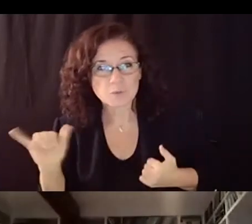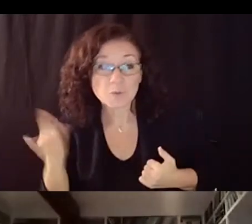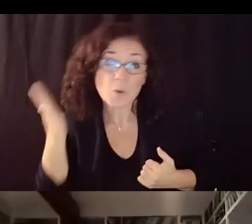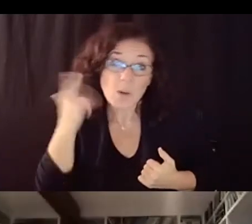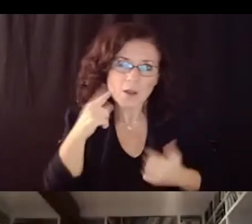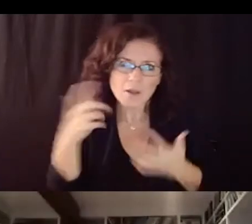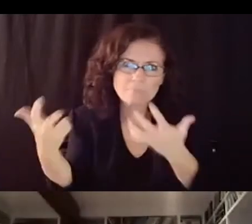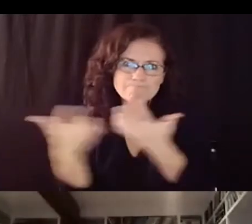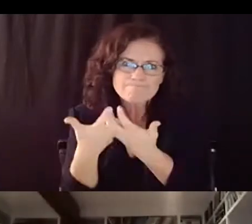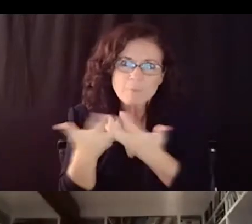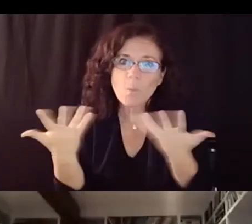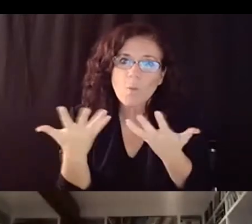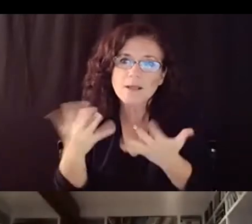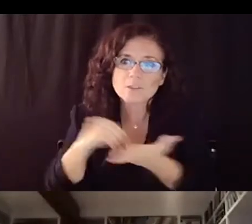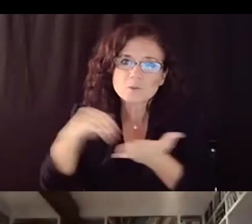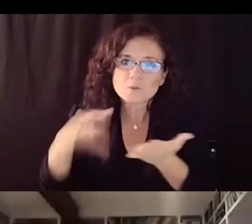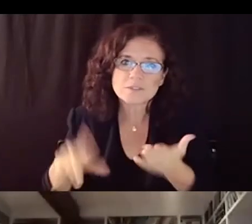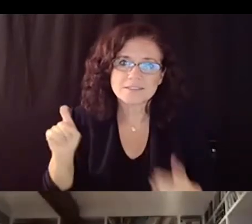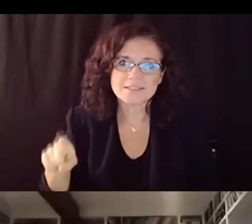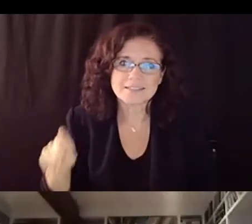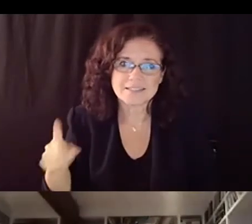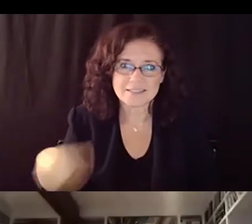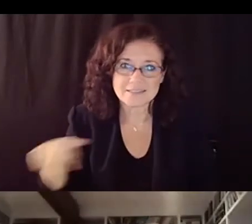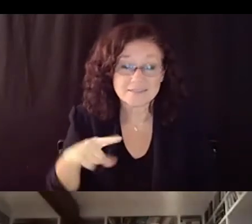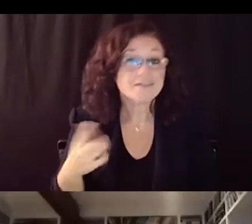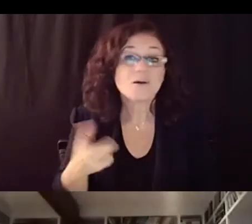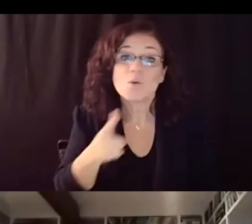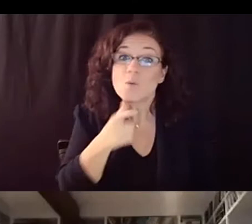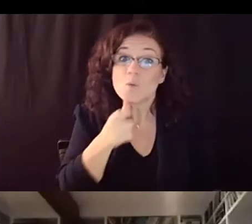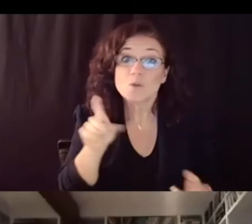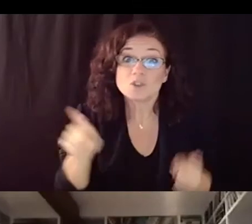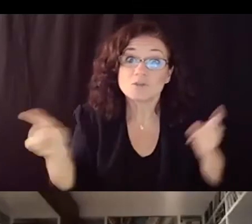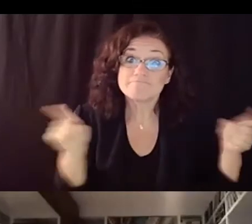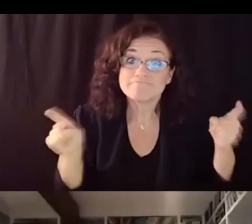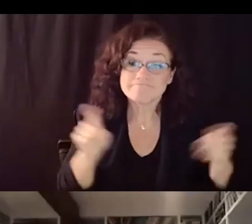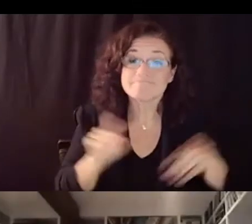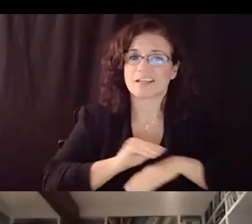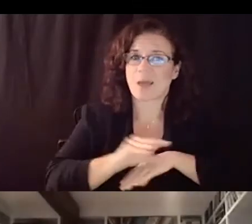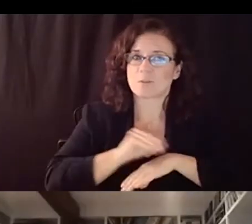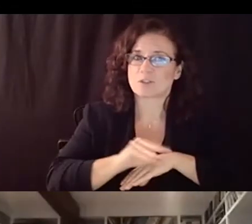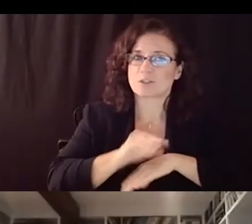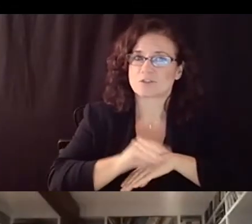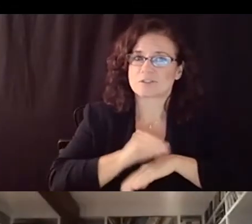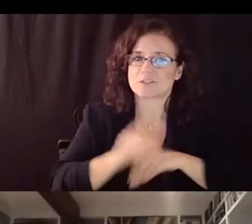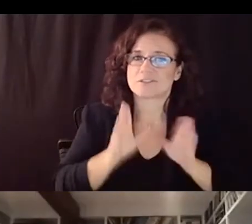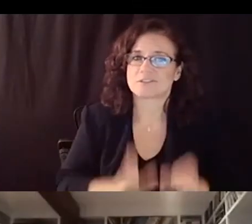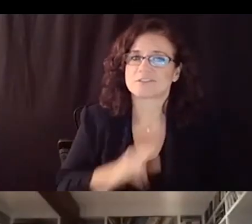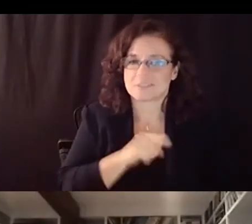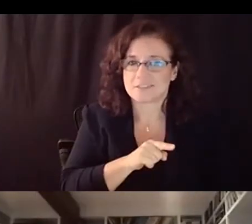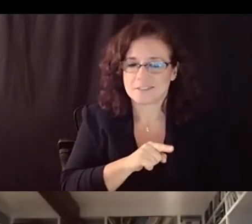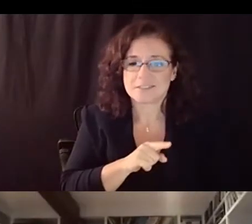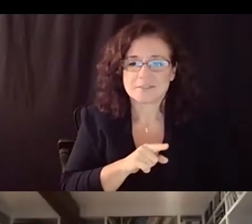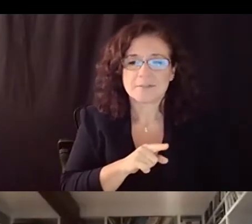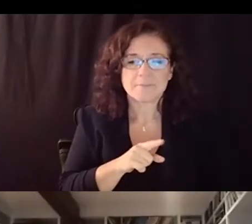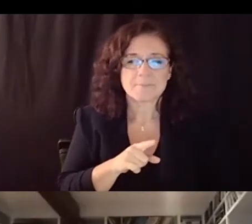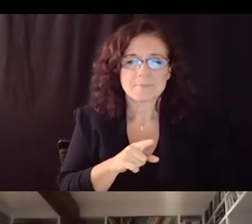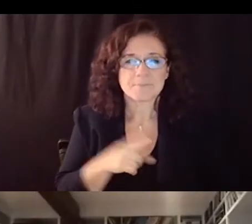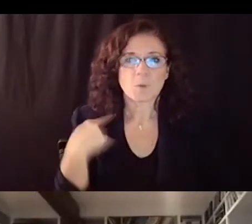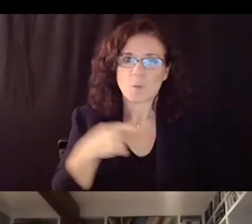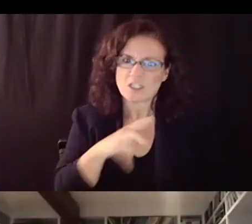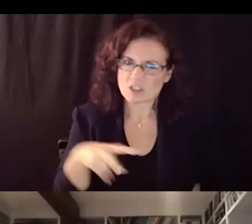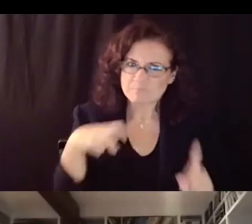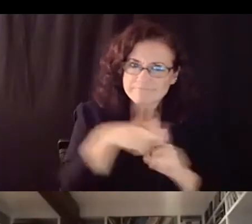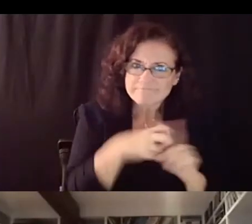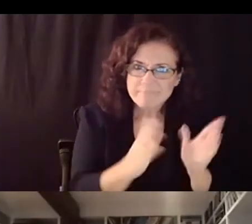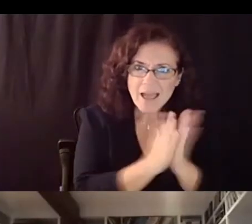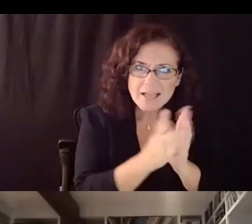them i think the counselors are really the ones that know what this looks like for kids and we should really be turning to them to ask